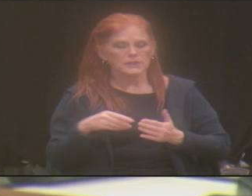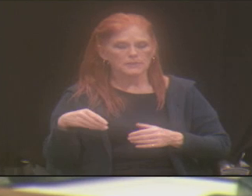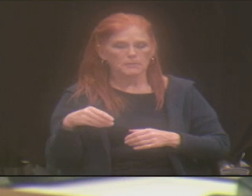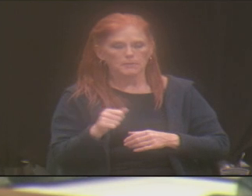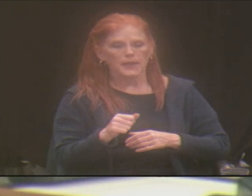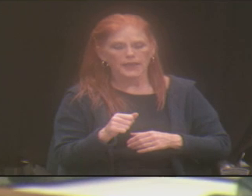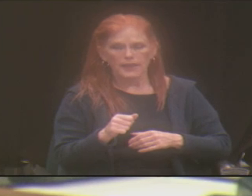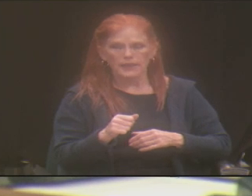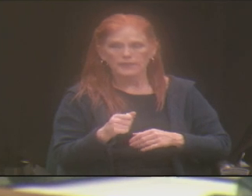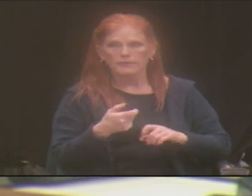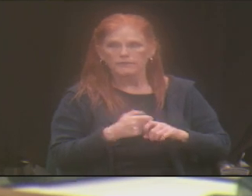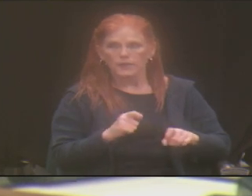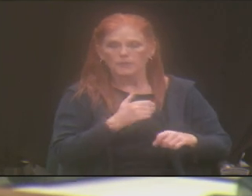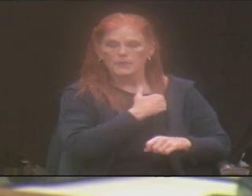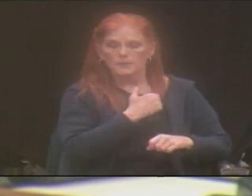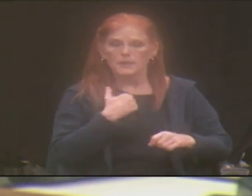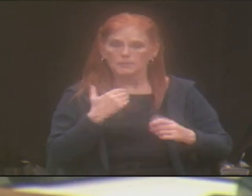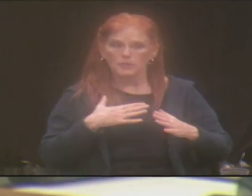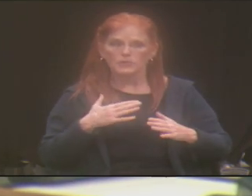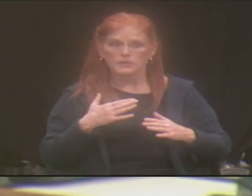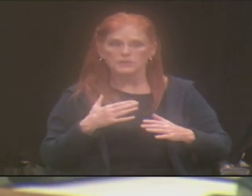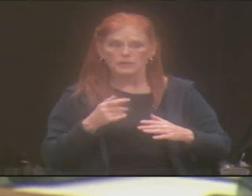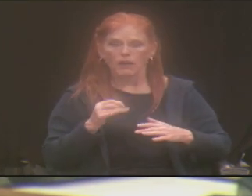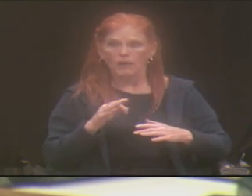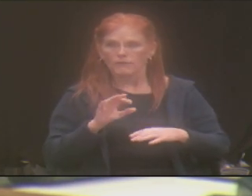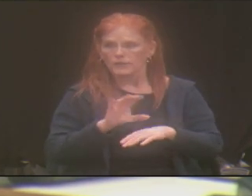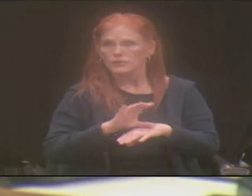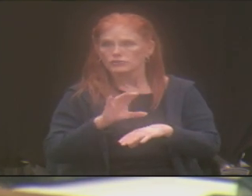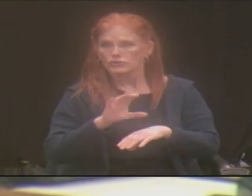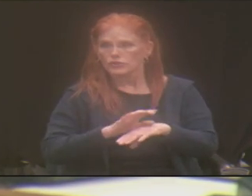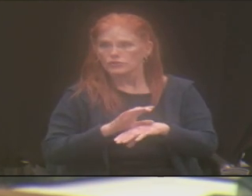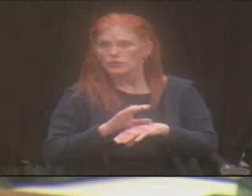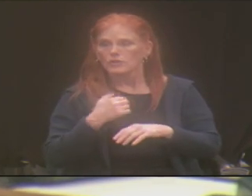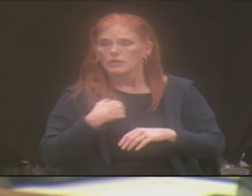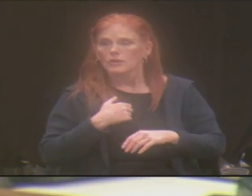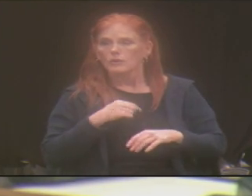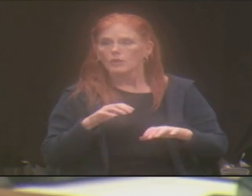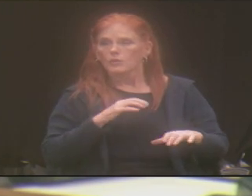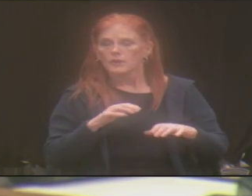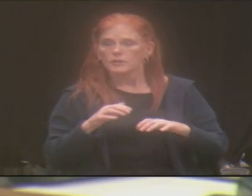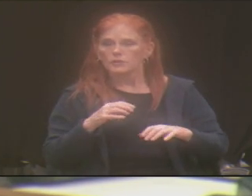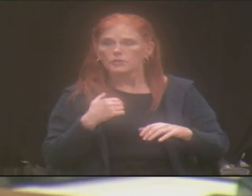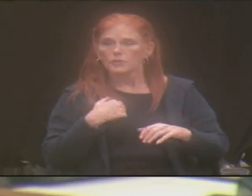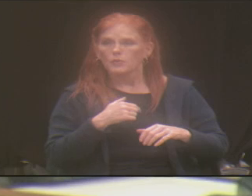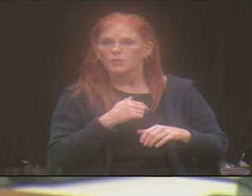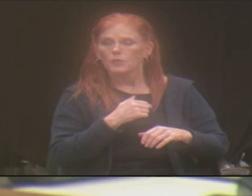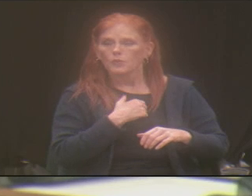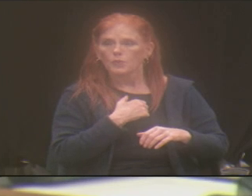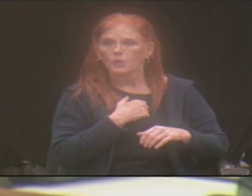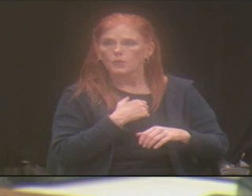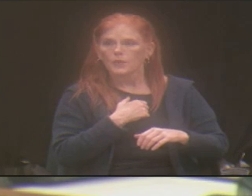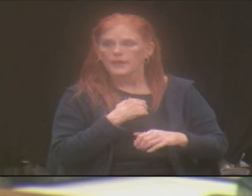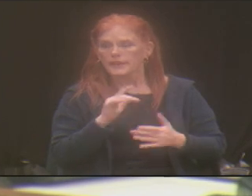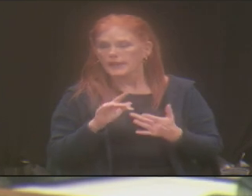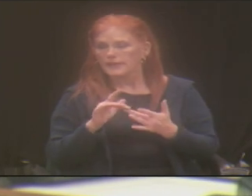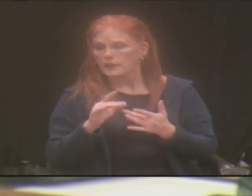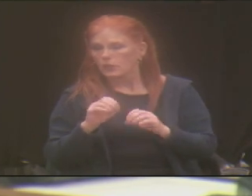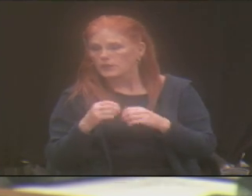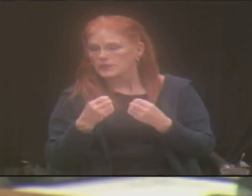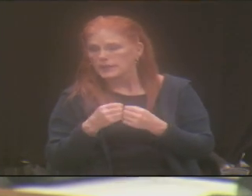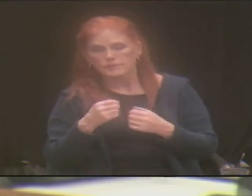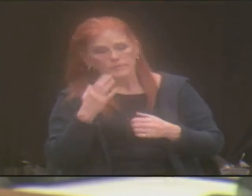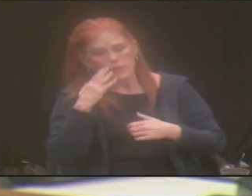now from the members of Faith Christian Church. So what we do is we get with an organization and they say, you know what?